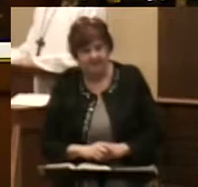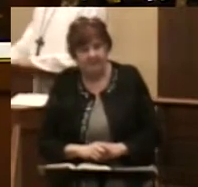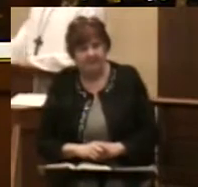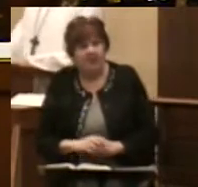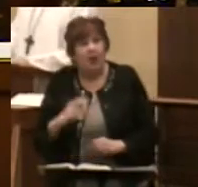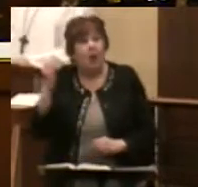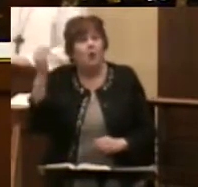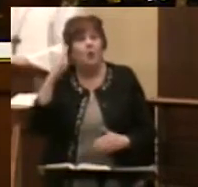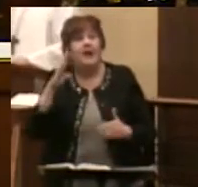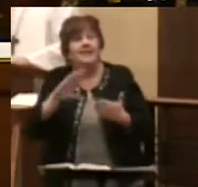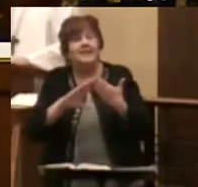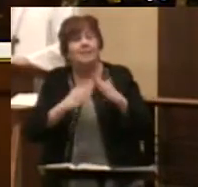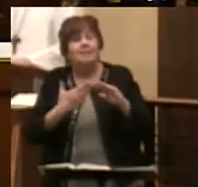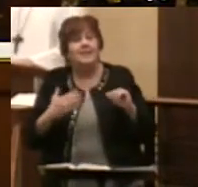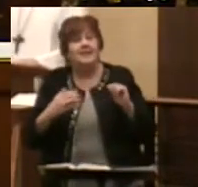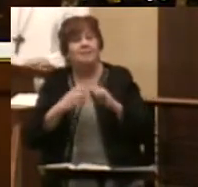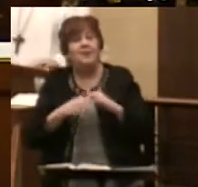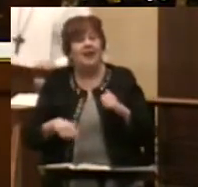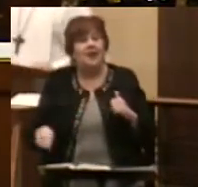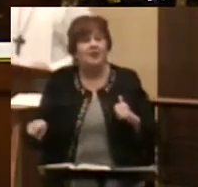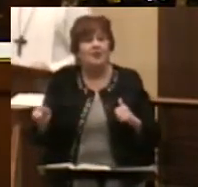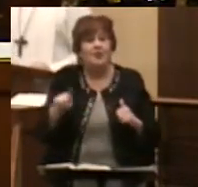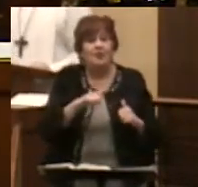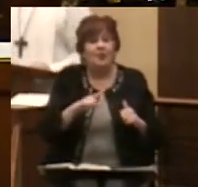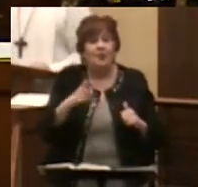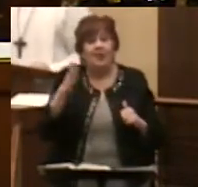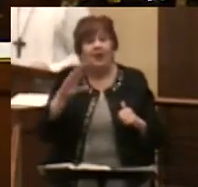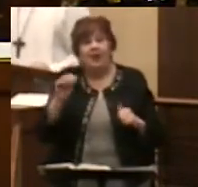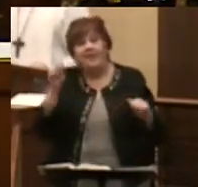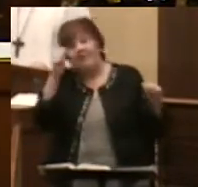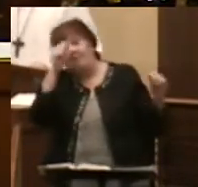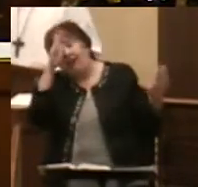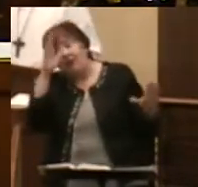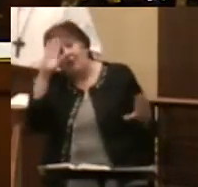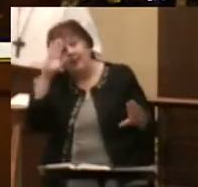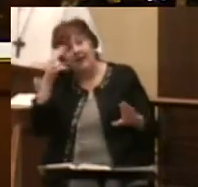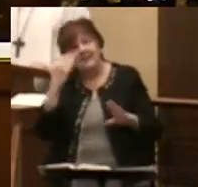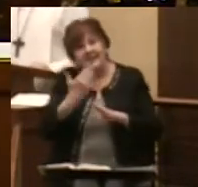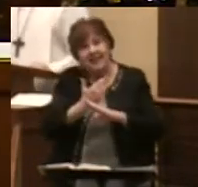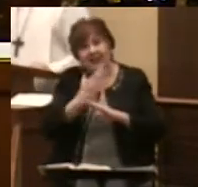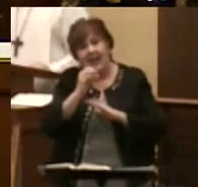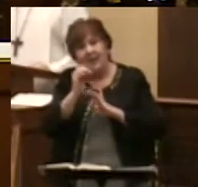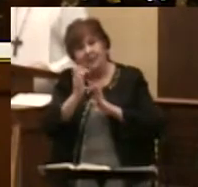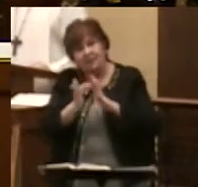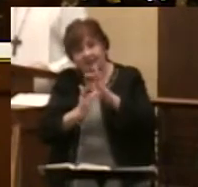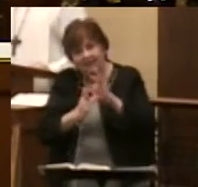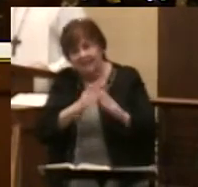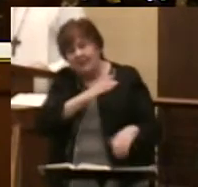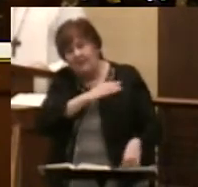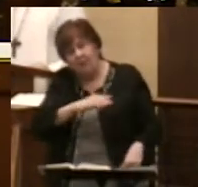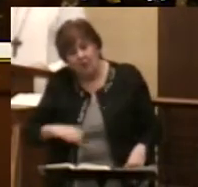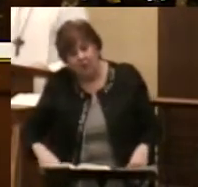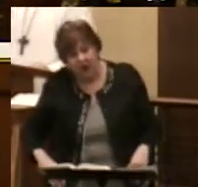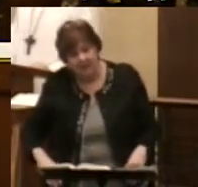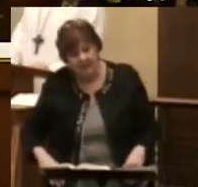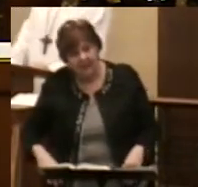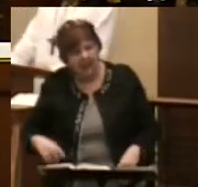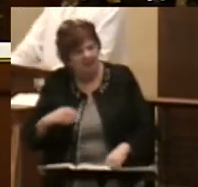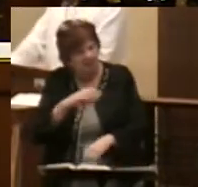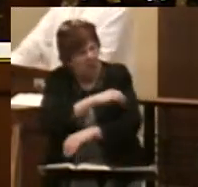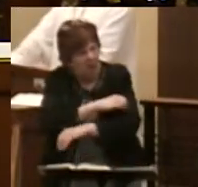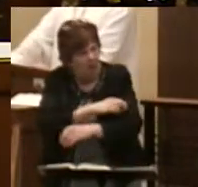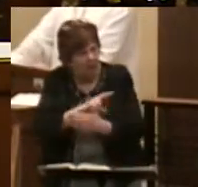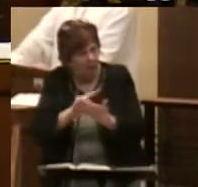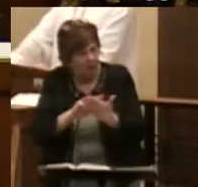Grace and peace be unto you through God the Father and his Son, Jesus Christ, through the power of the Holy